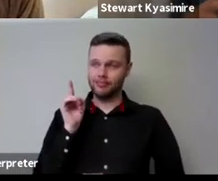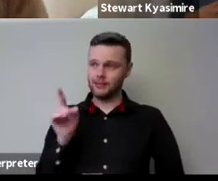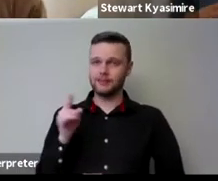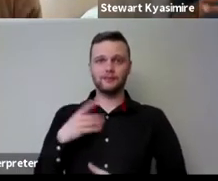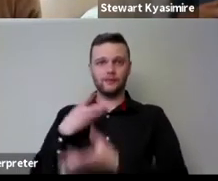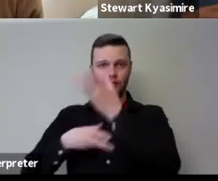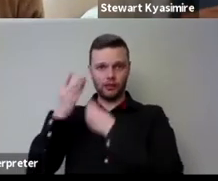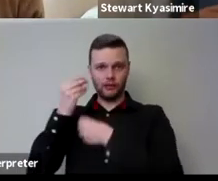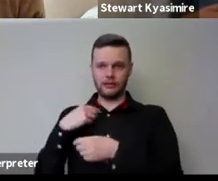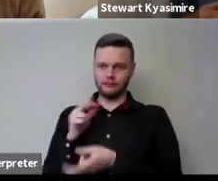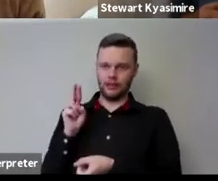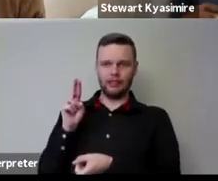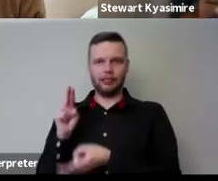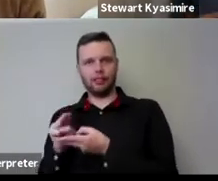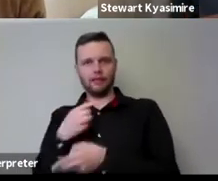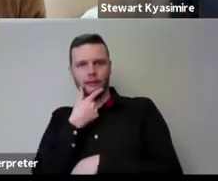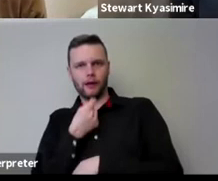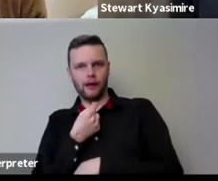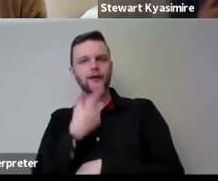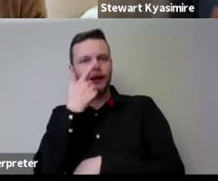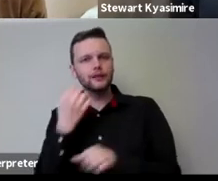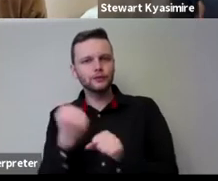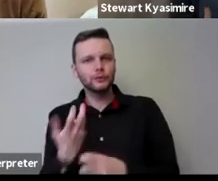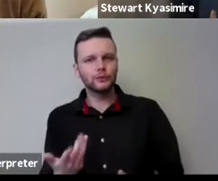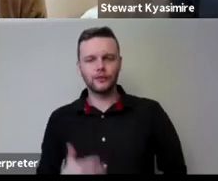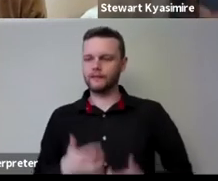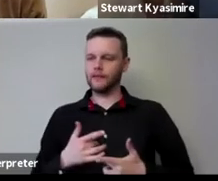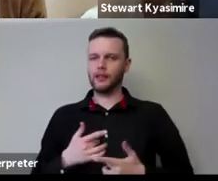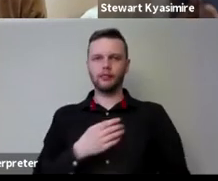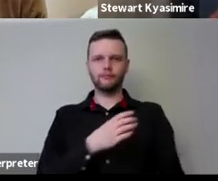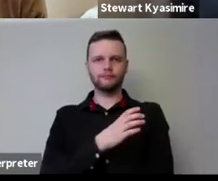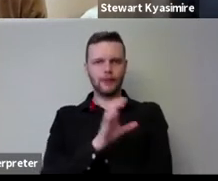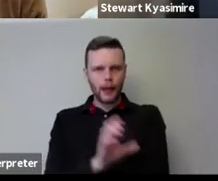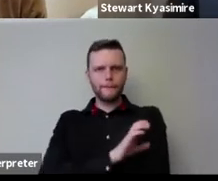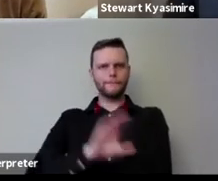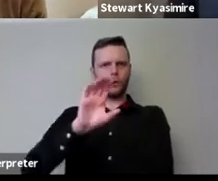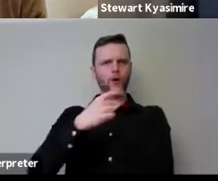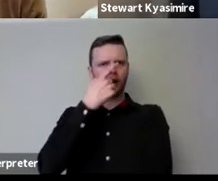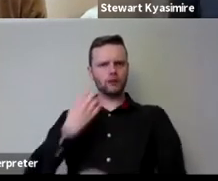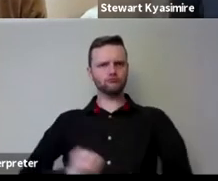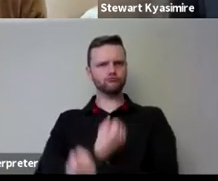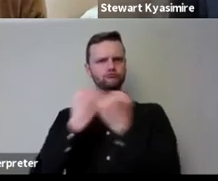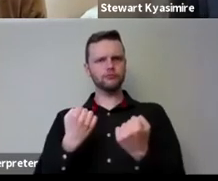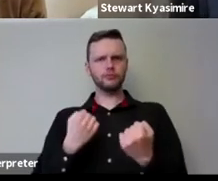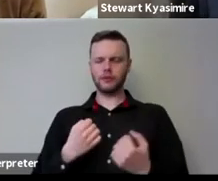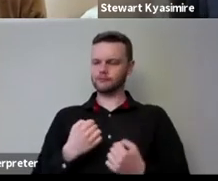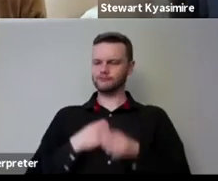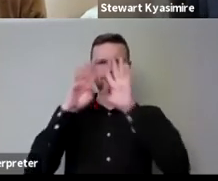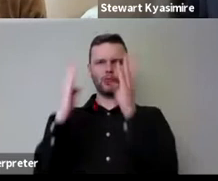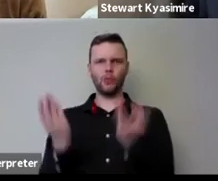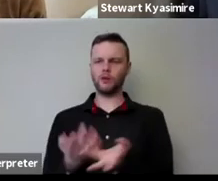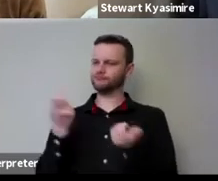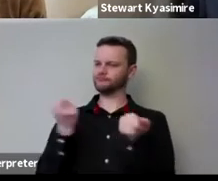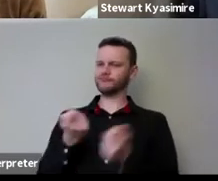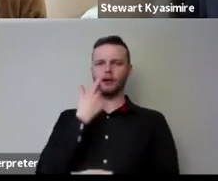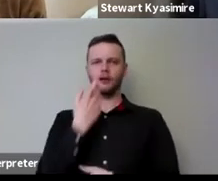little guy can do once they feel empowered then the world's your oyster because these these